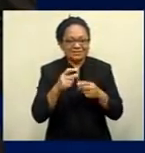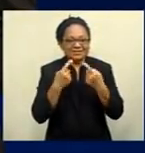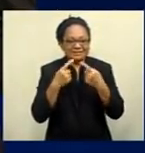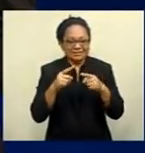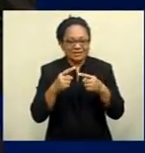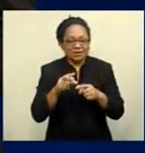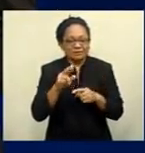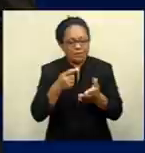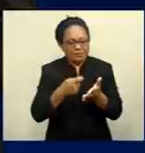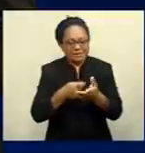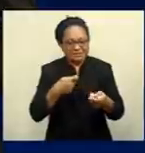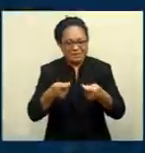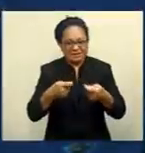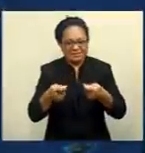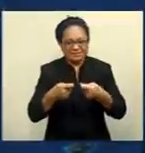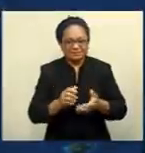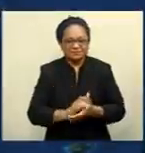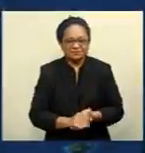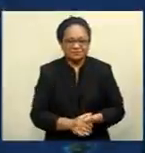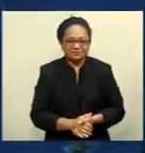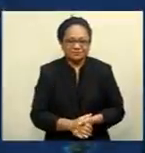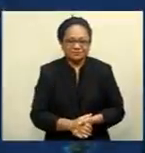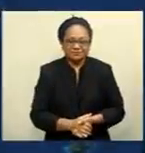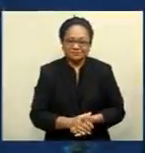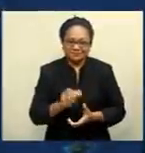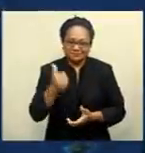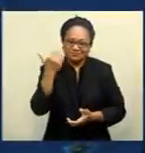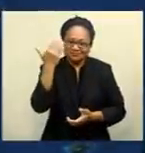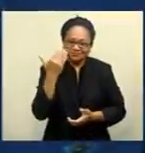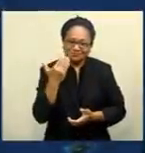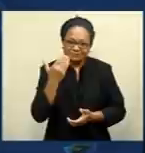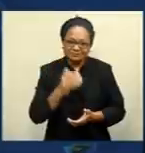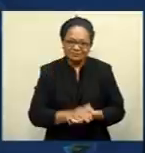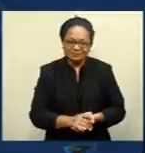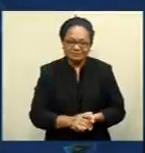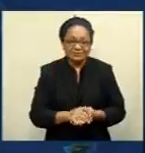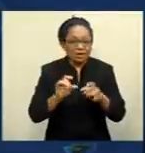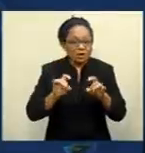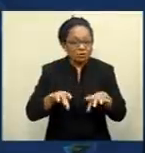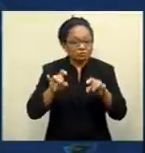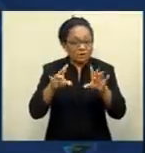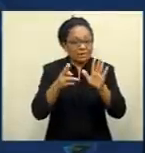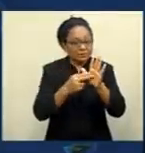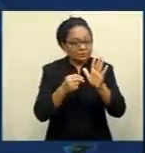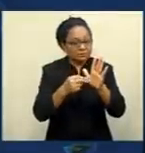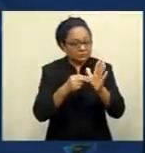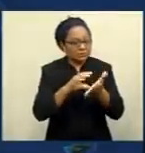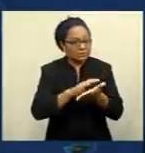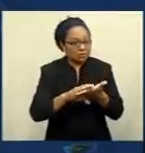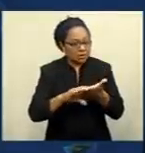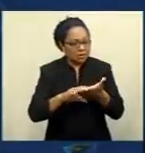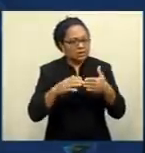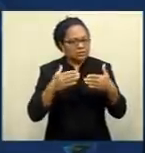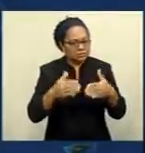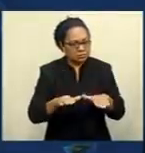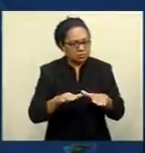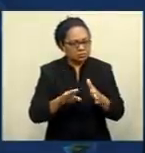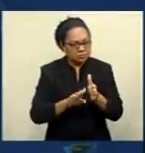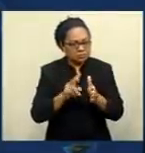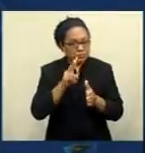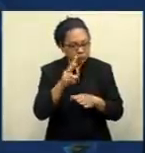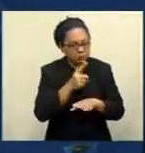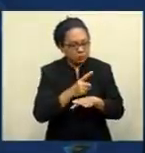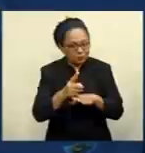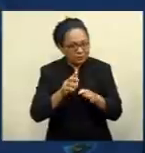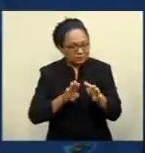figures from the money market. Good evening. The Australia and New Zealand dollars struck more than two-week highs today,